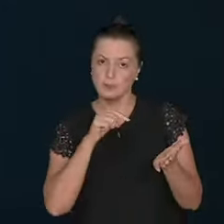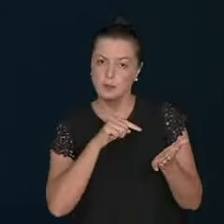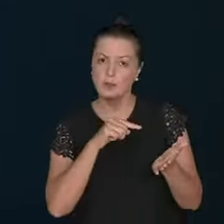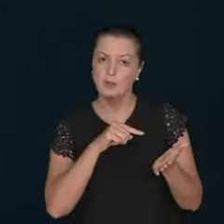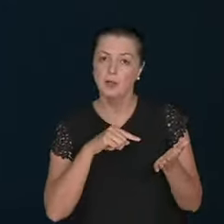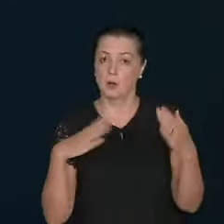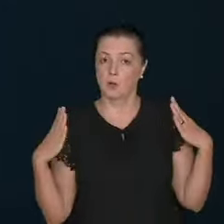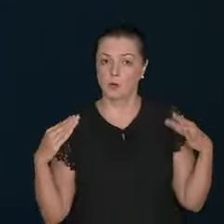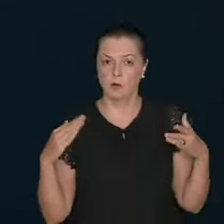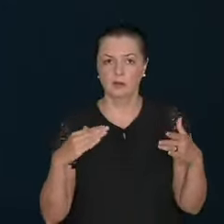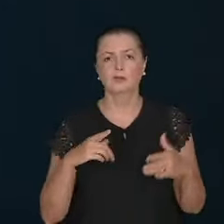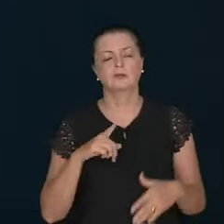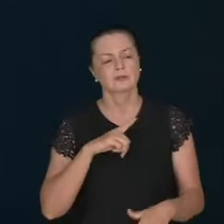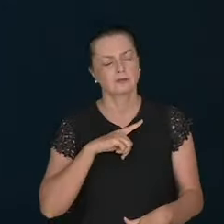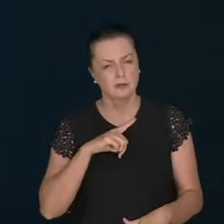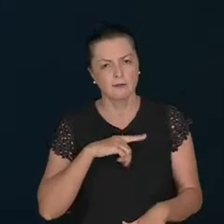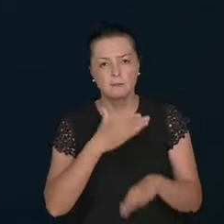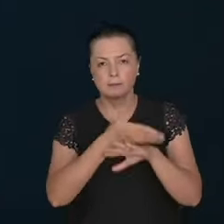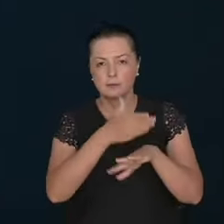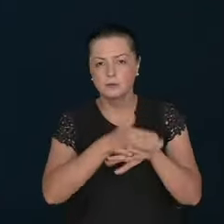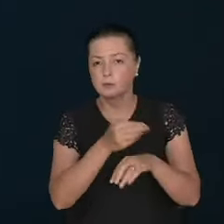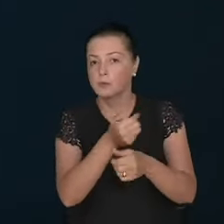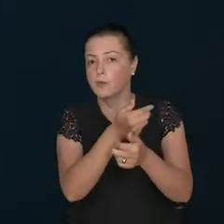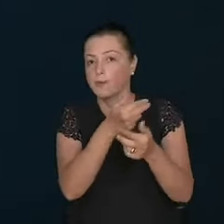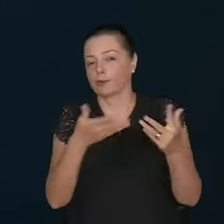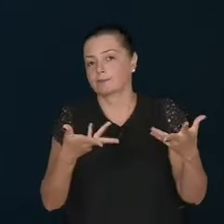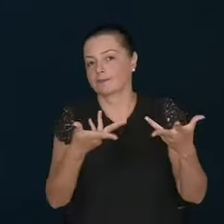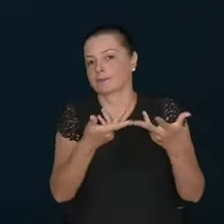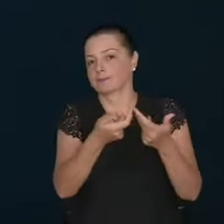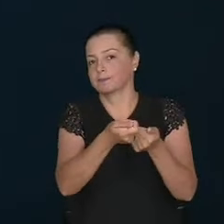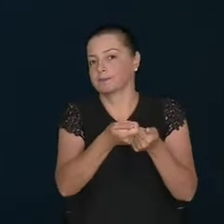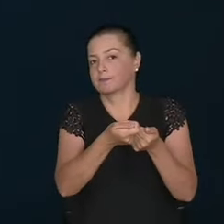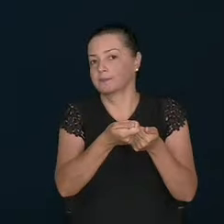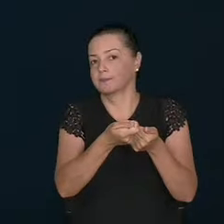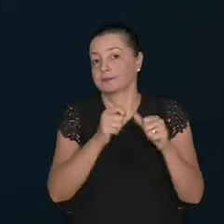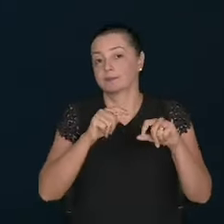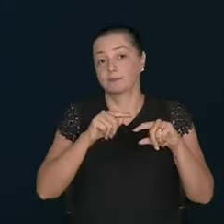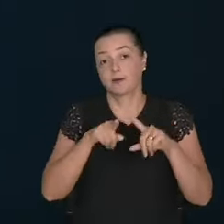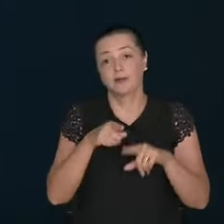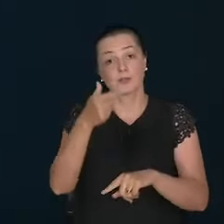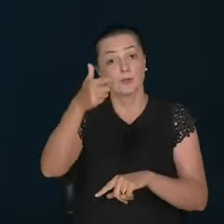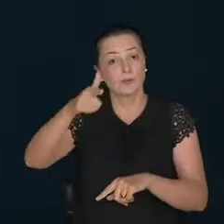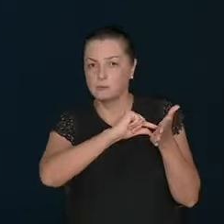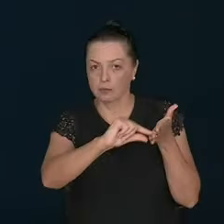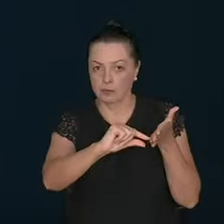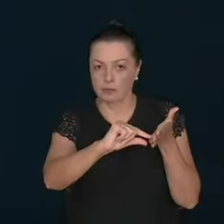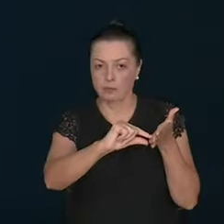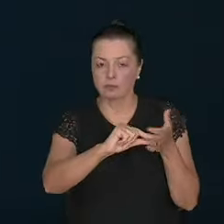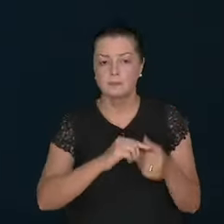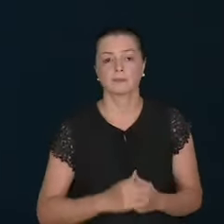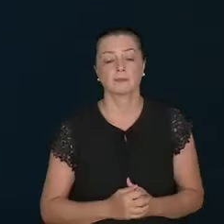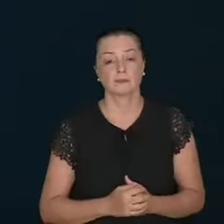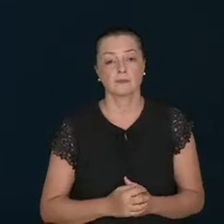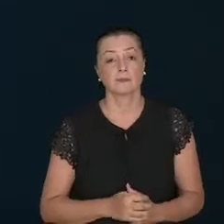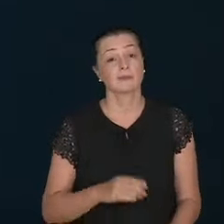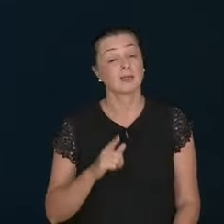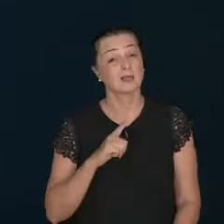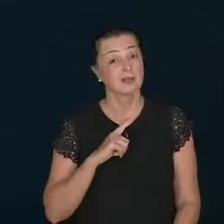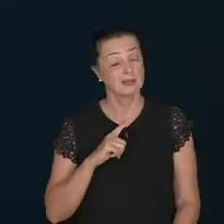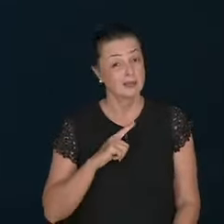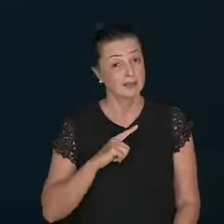he was doing marvelous wonders. But, comes the next text that says,